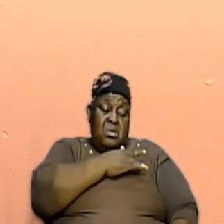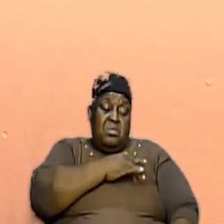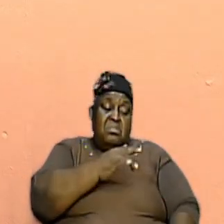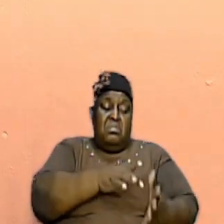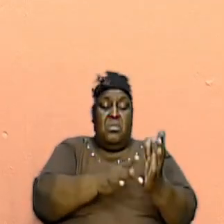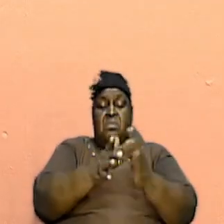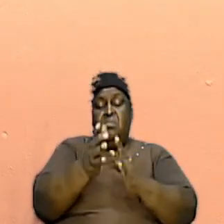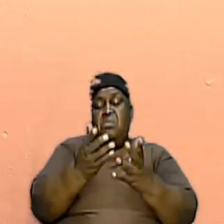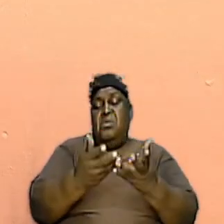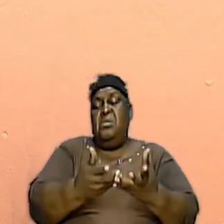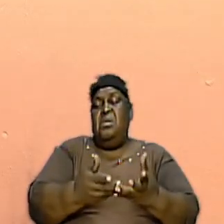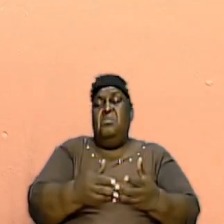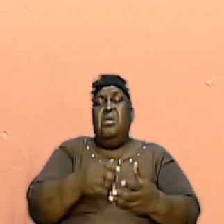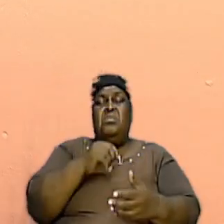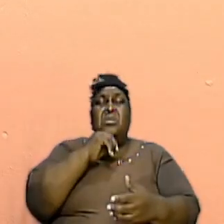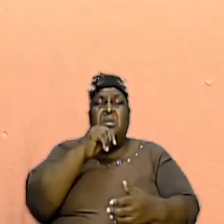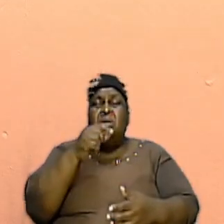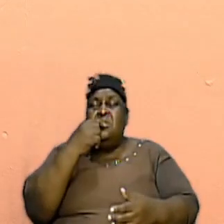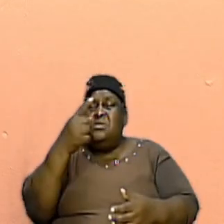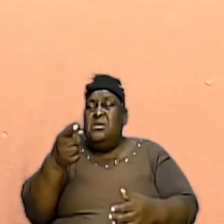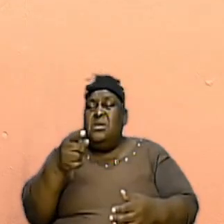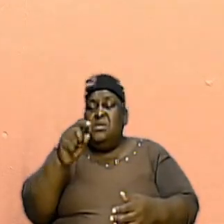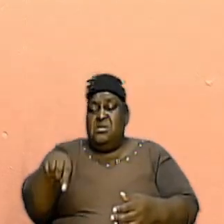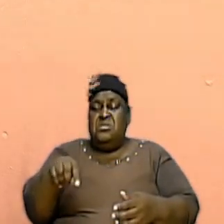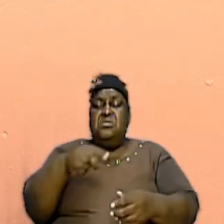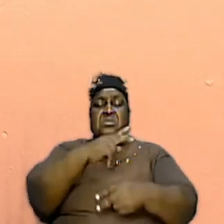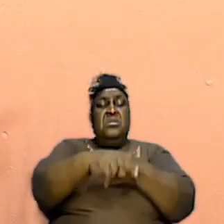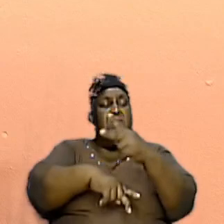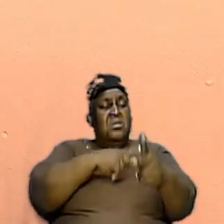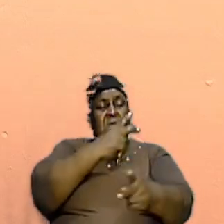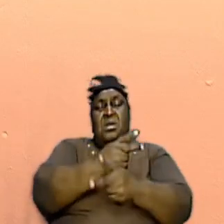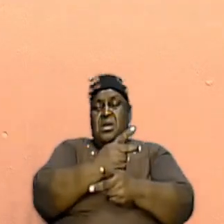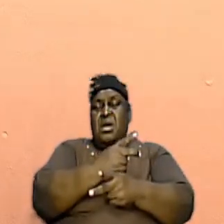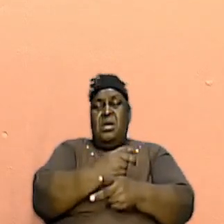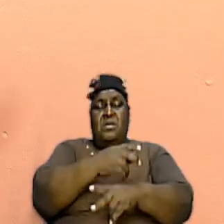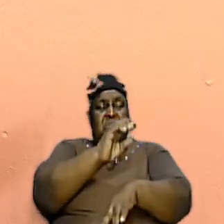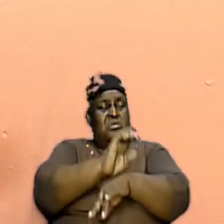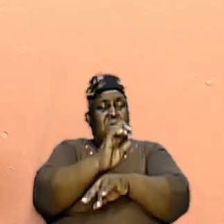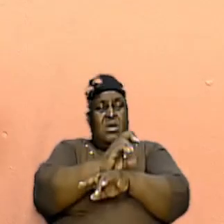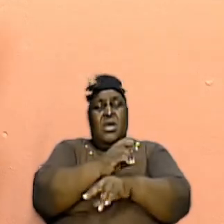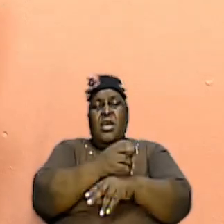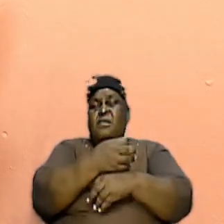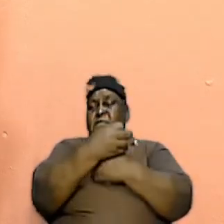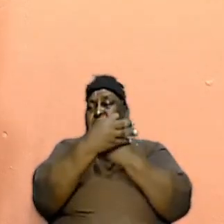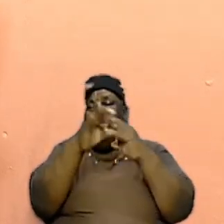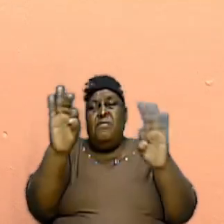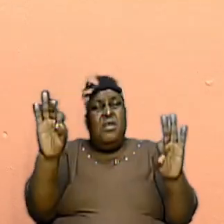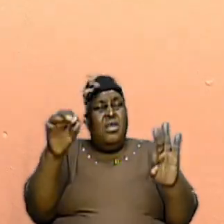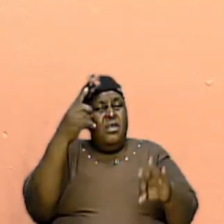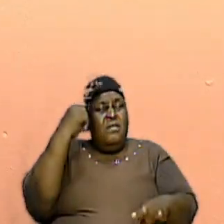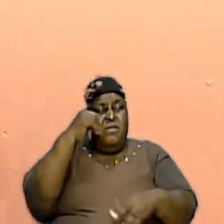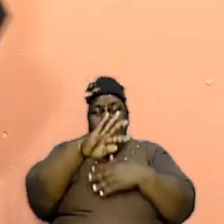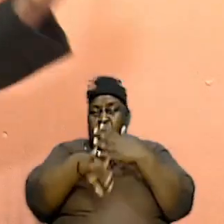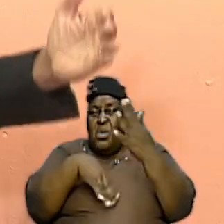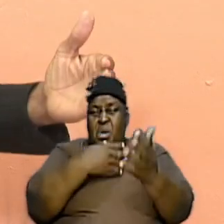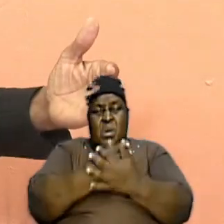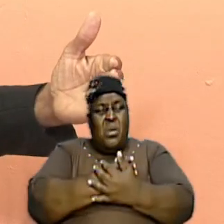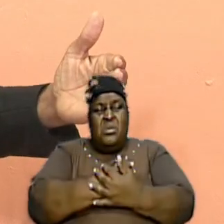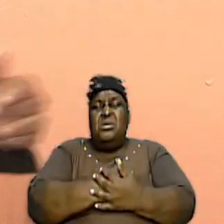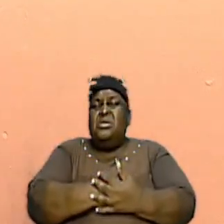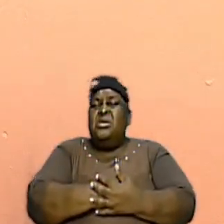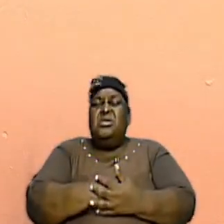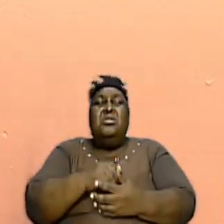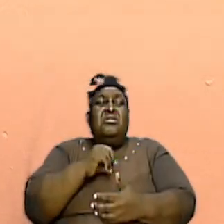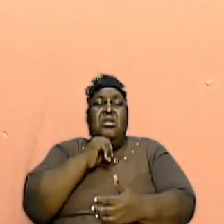convey this kind of church, a free-for-all where everything goes. That was never the case in the